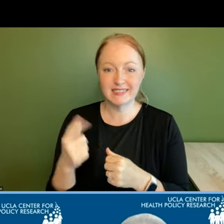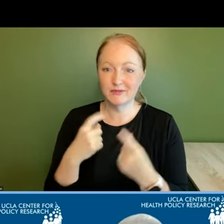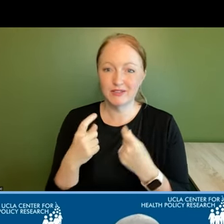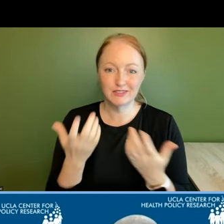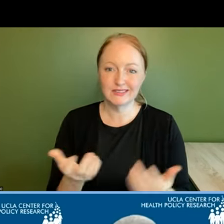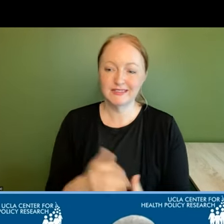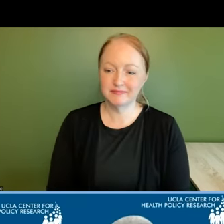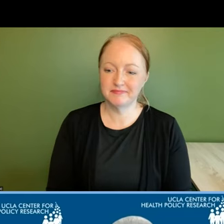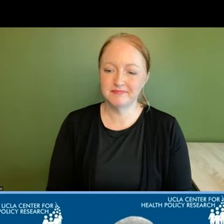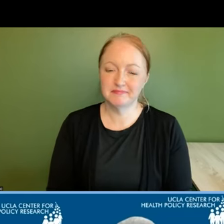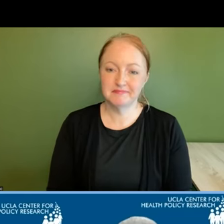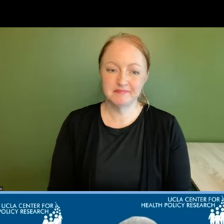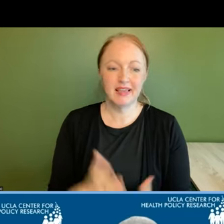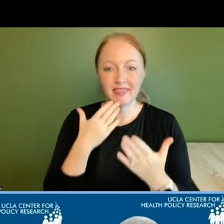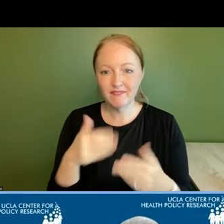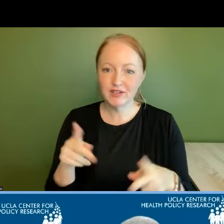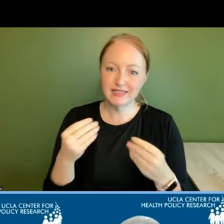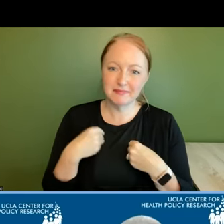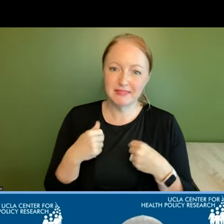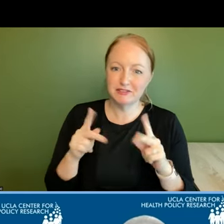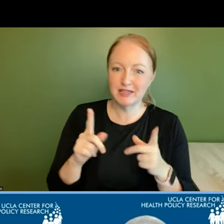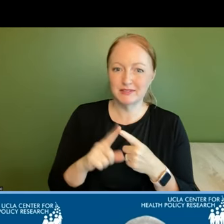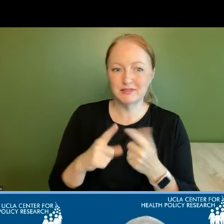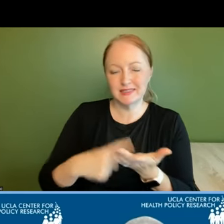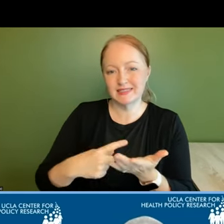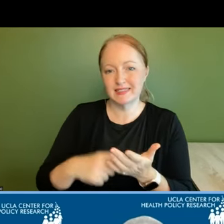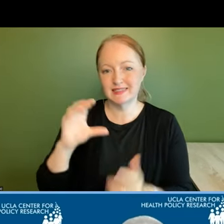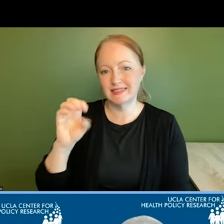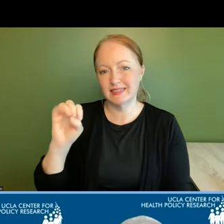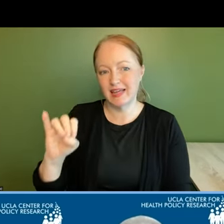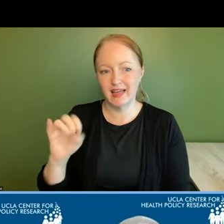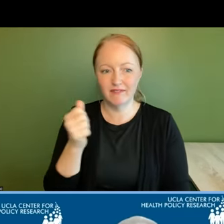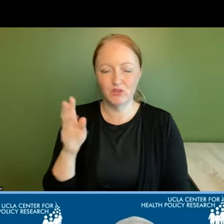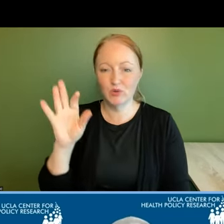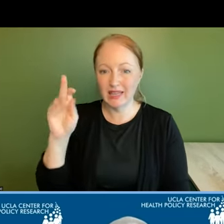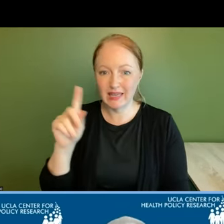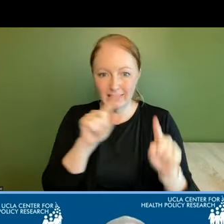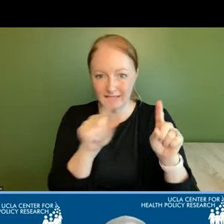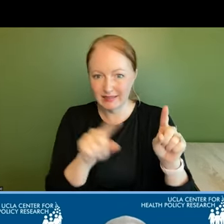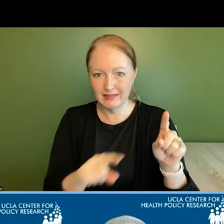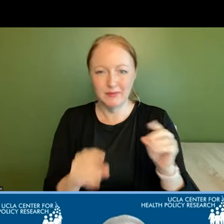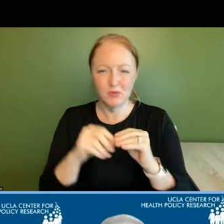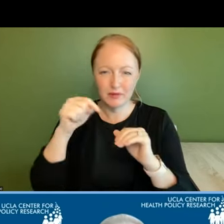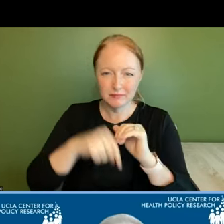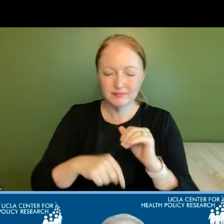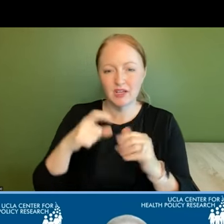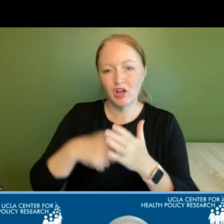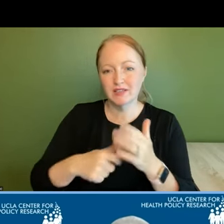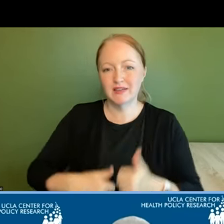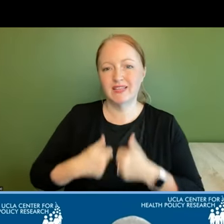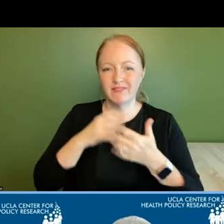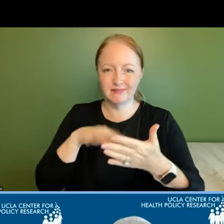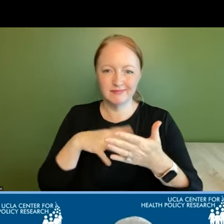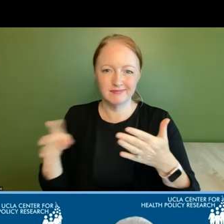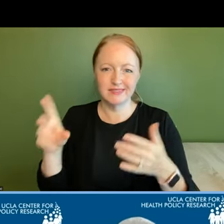much for giving us a chance to to discuss the cei today here are a couple of links if you want to take a look at our cost of living dashboard and